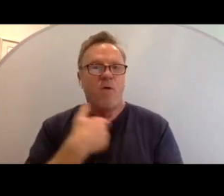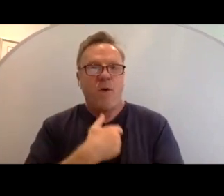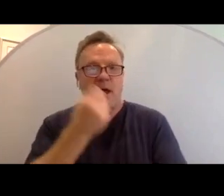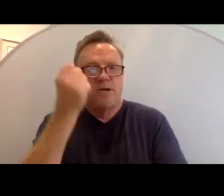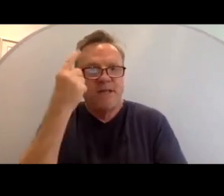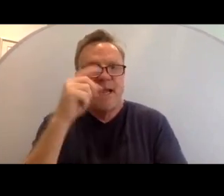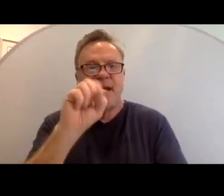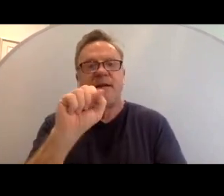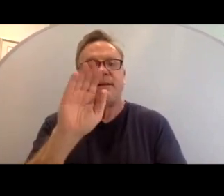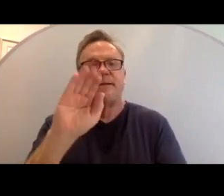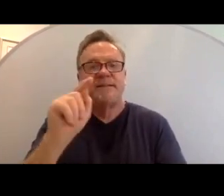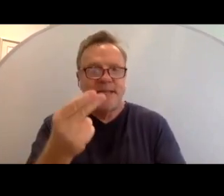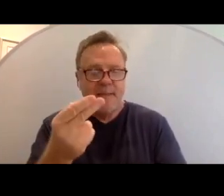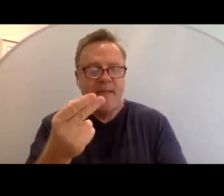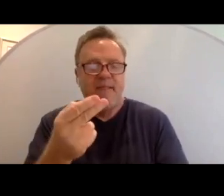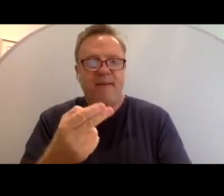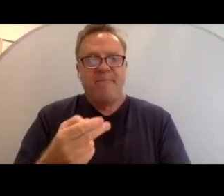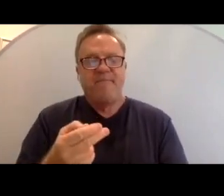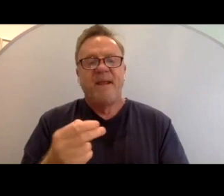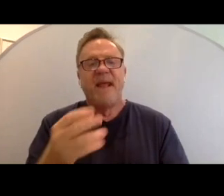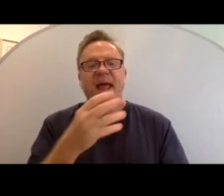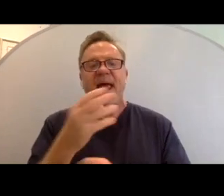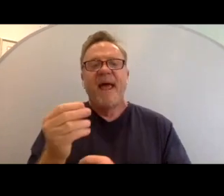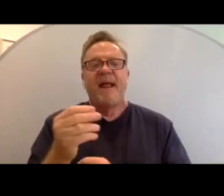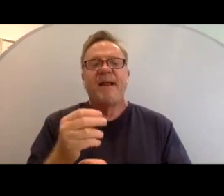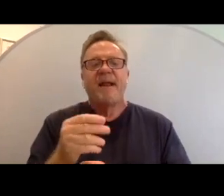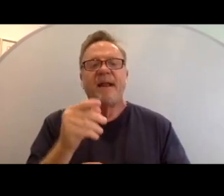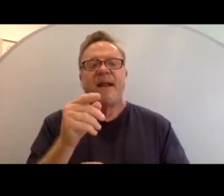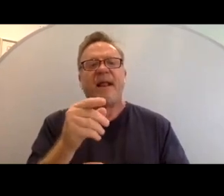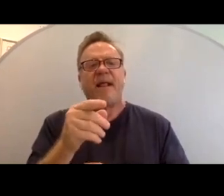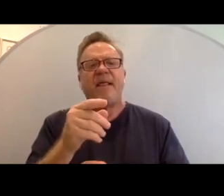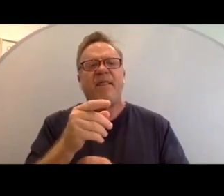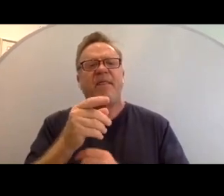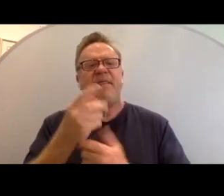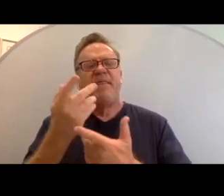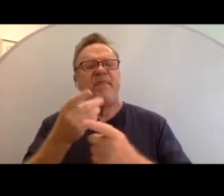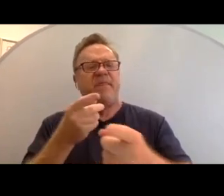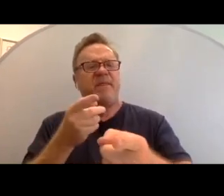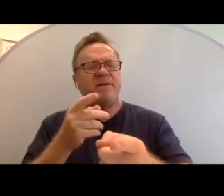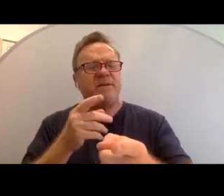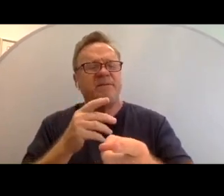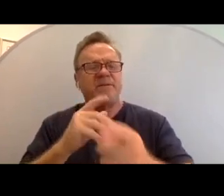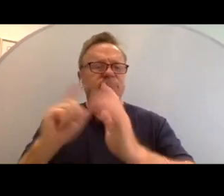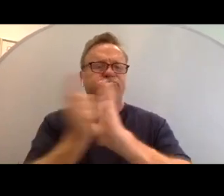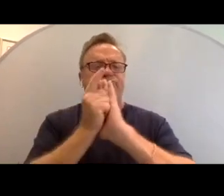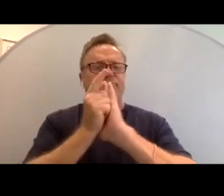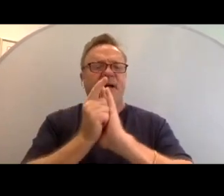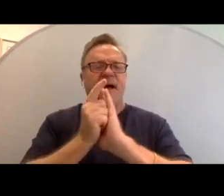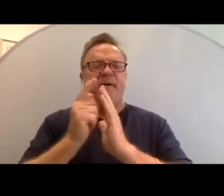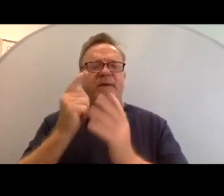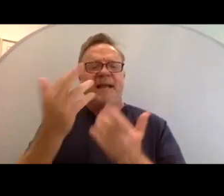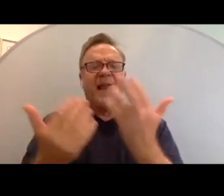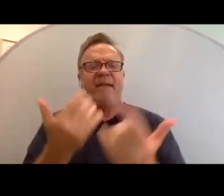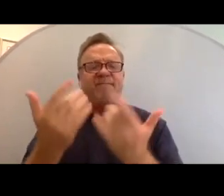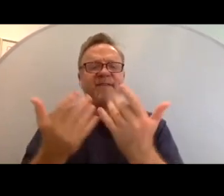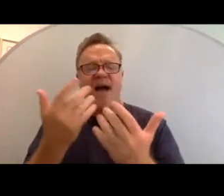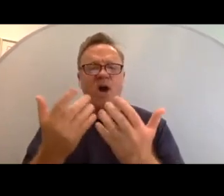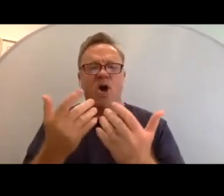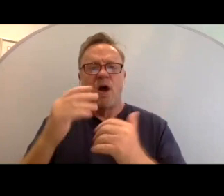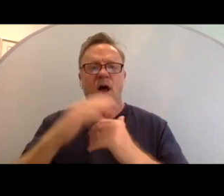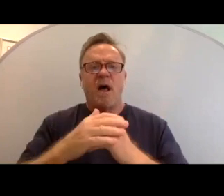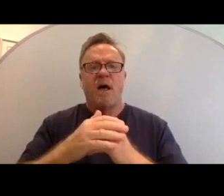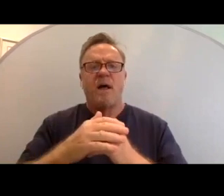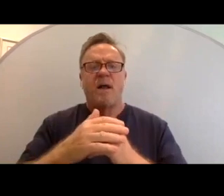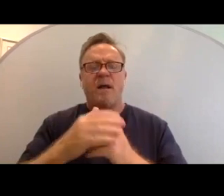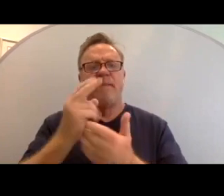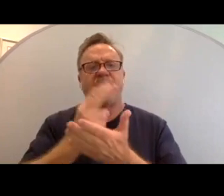the Sabbath week. And this prohibition against kindling fire on the Sabbath has traditionally been